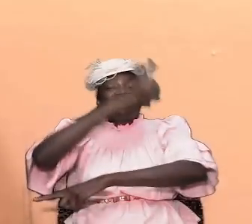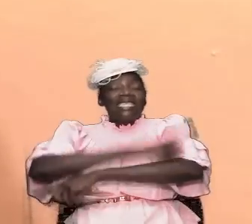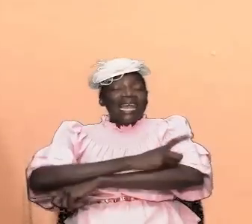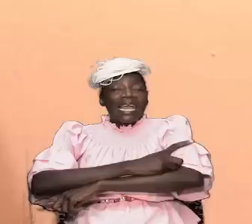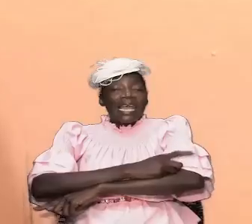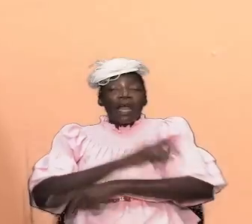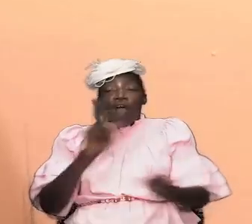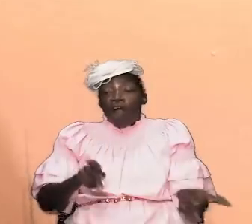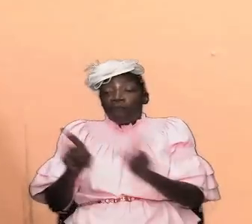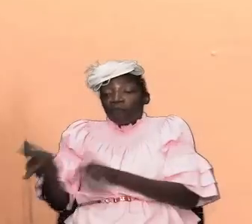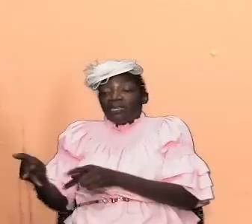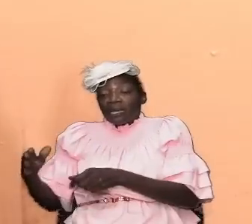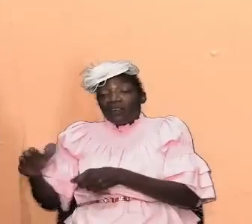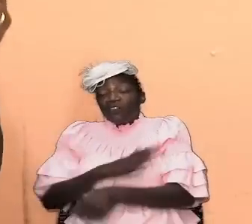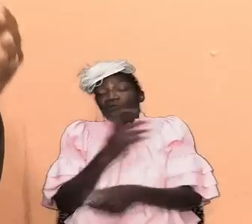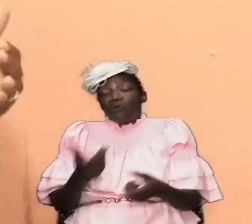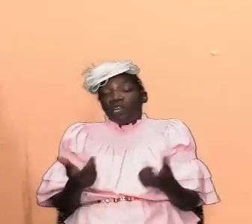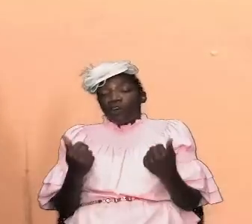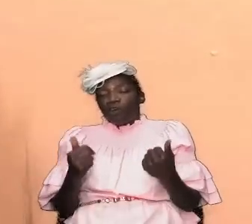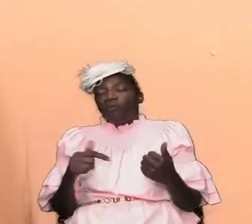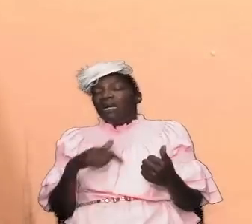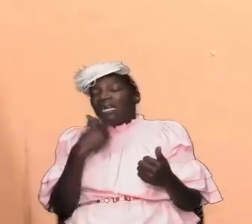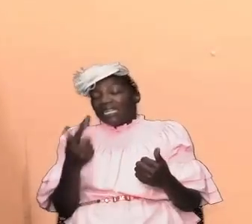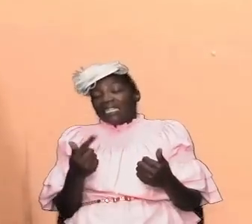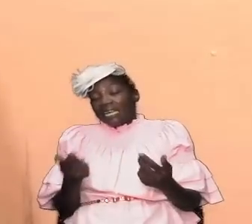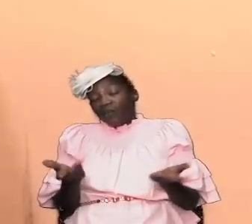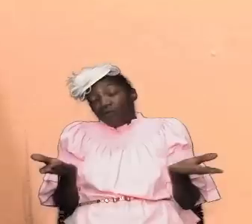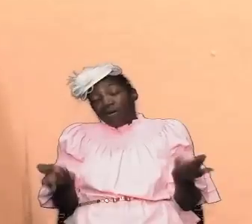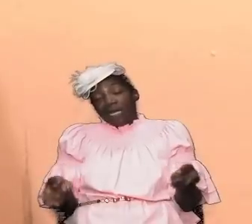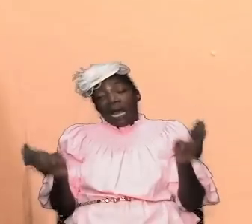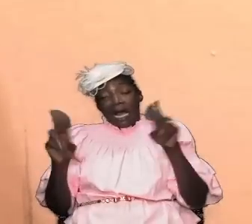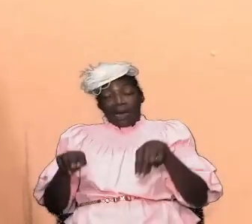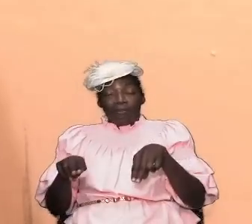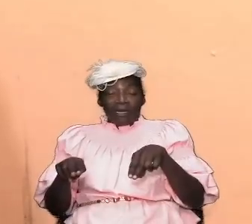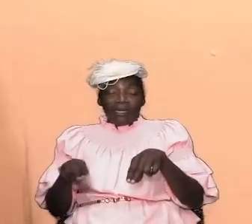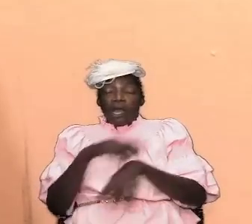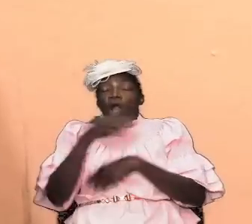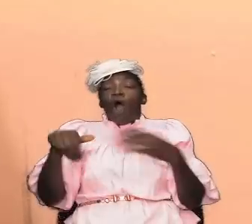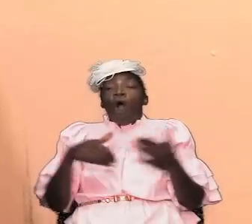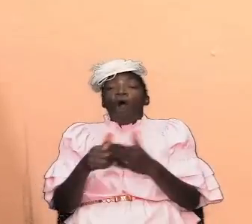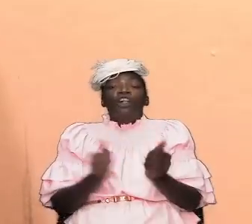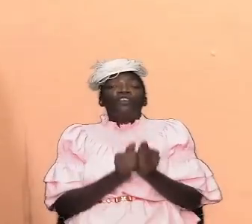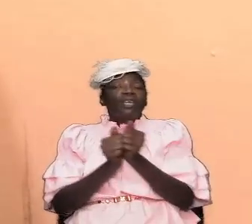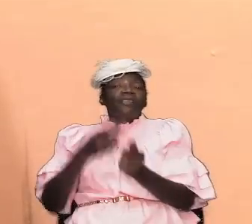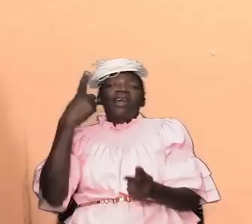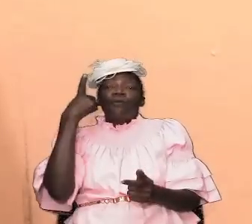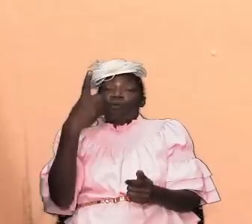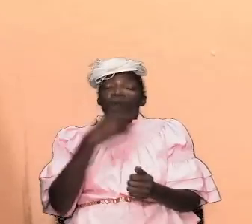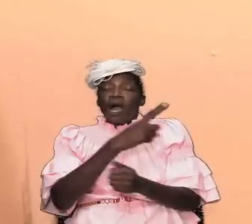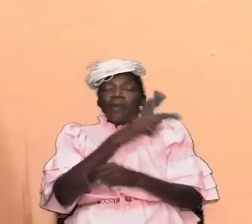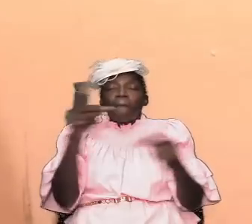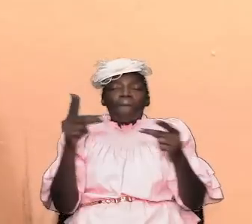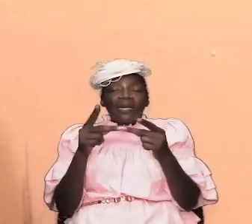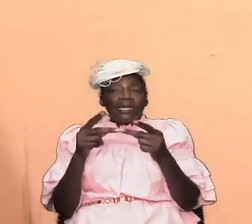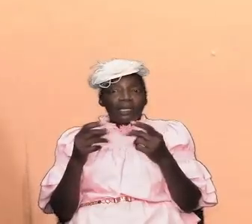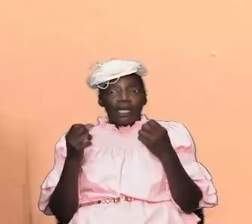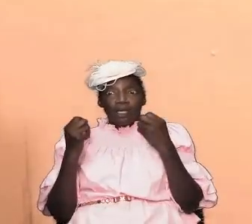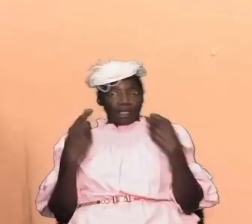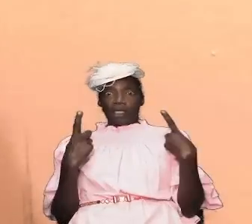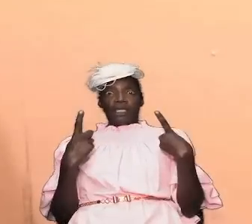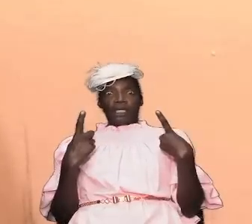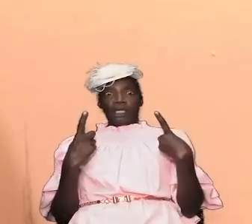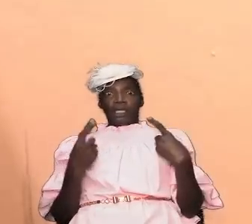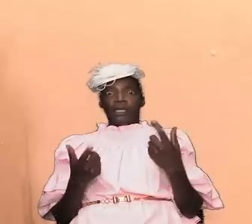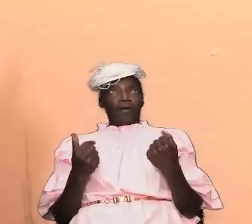fully come and it goes on to outline what was happening you know they were all together in one place and suddenly there